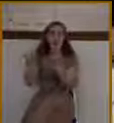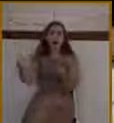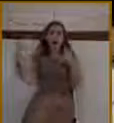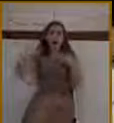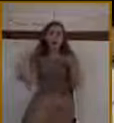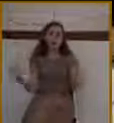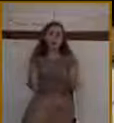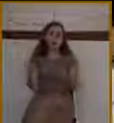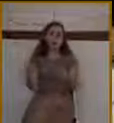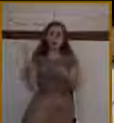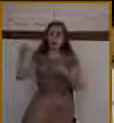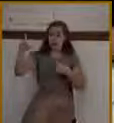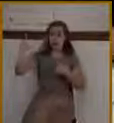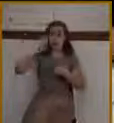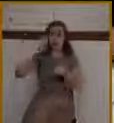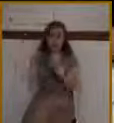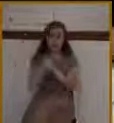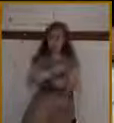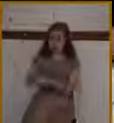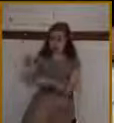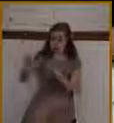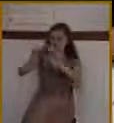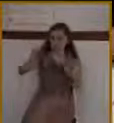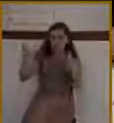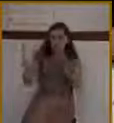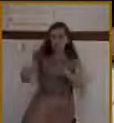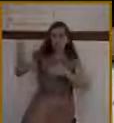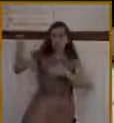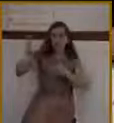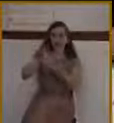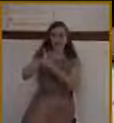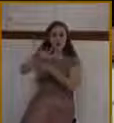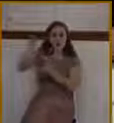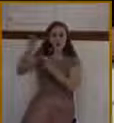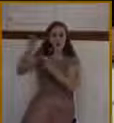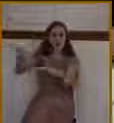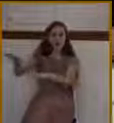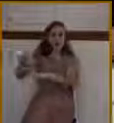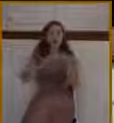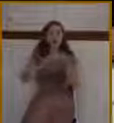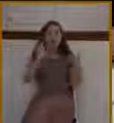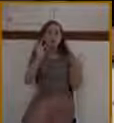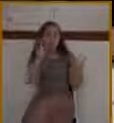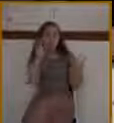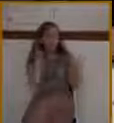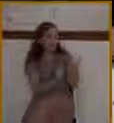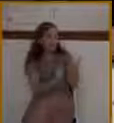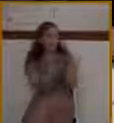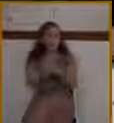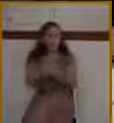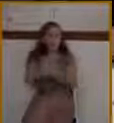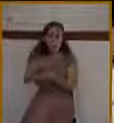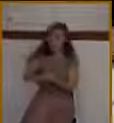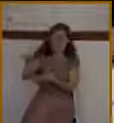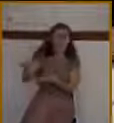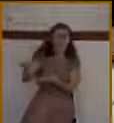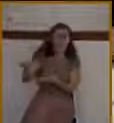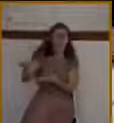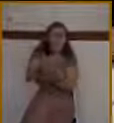fill this house with glory. In fact, look at verse 9. And the glory of this later house